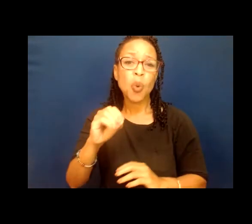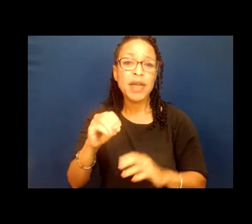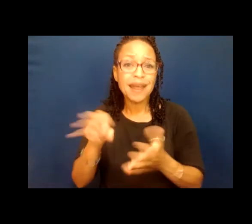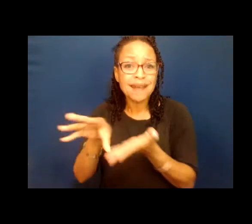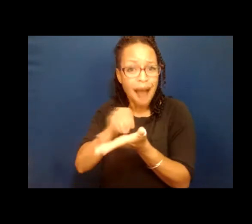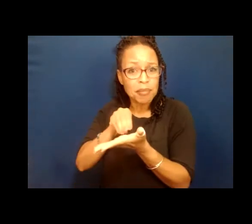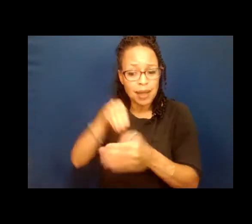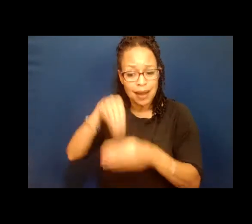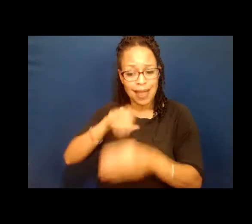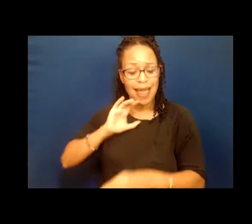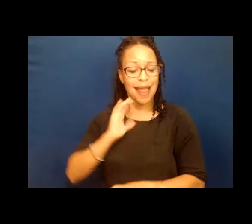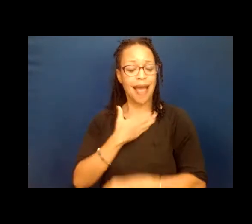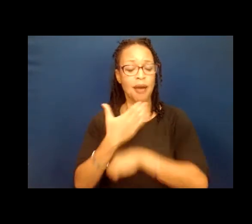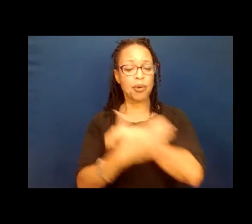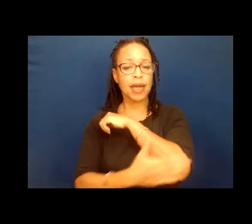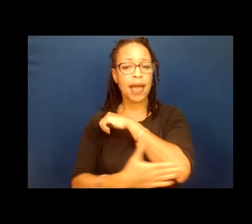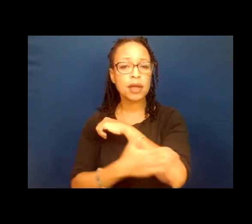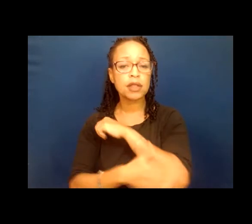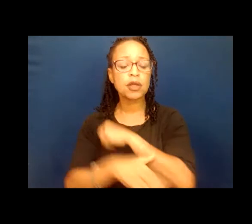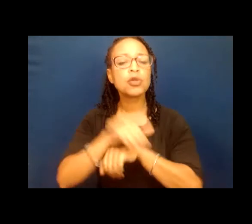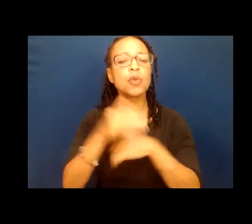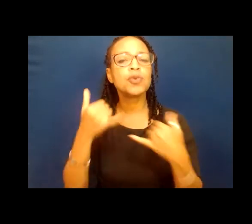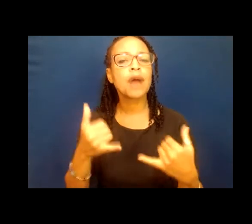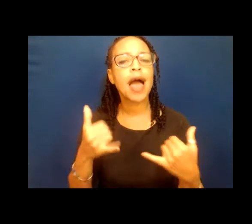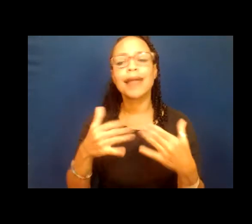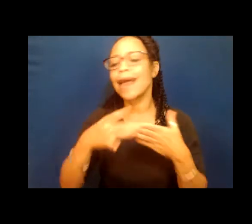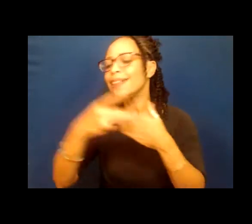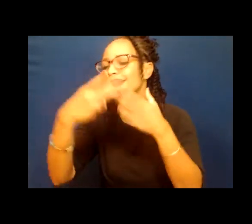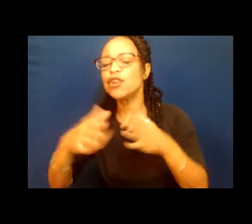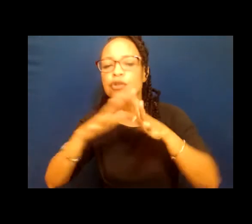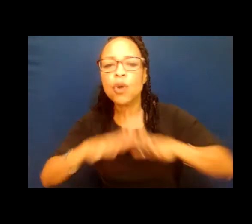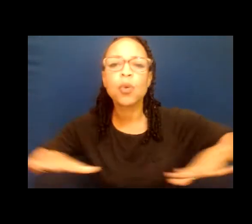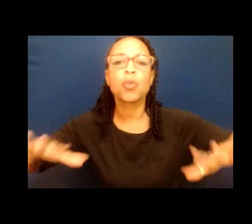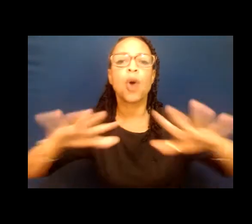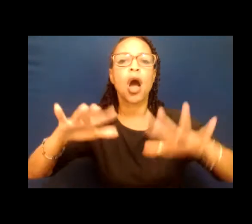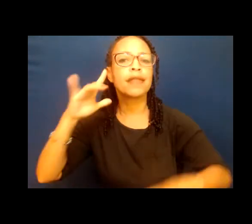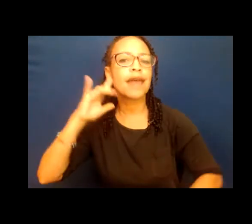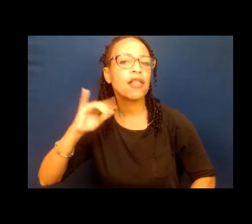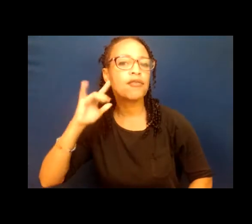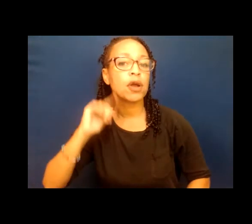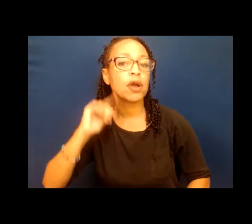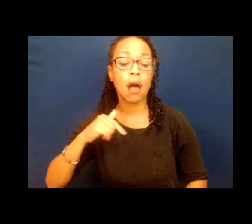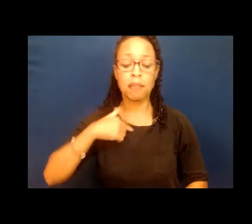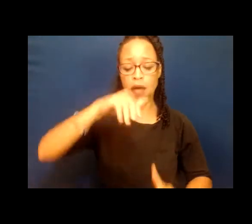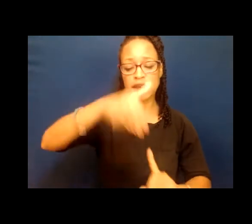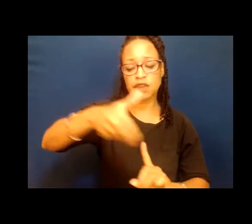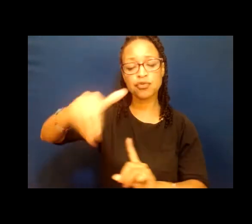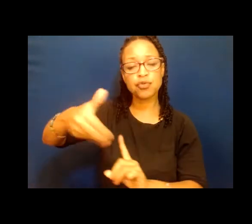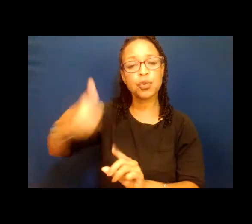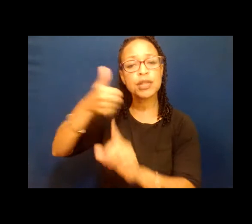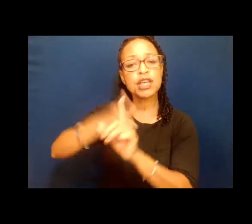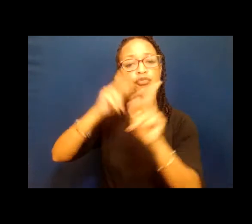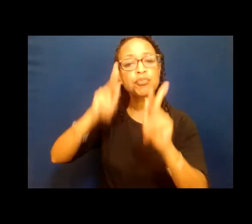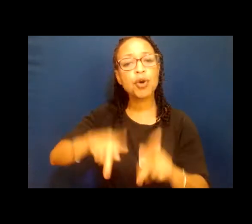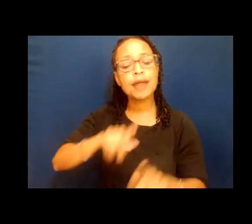counties. So tonight, we look forward to hearing from leaders across California. I'll introduce each person and ask them a